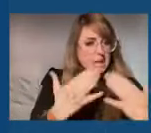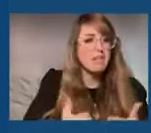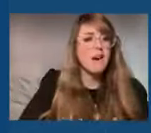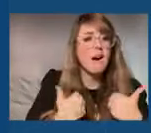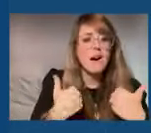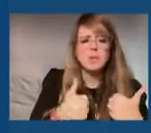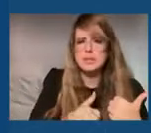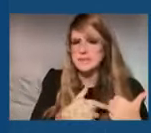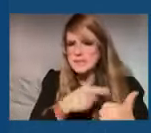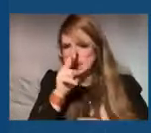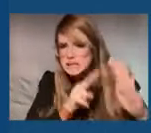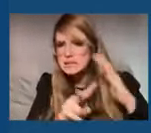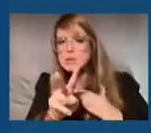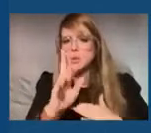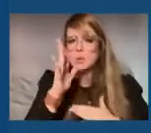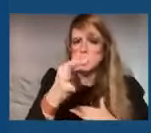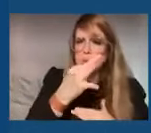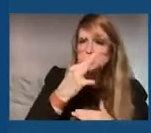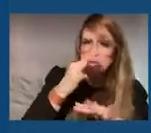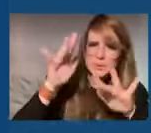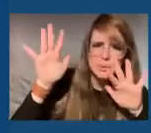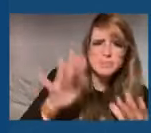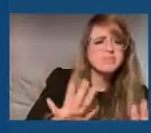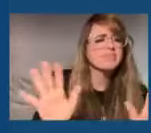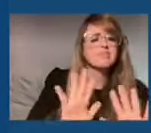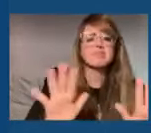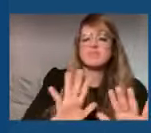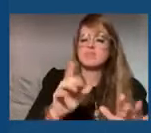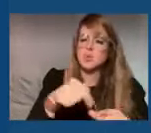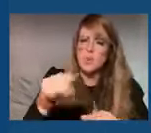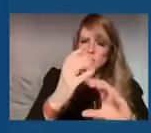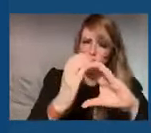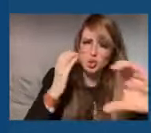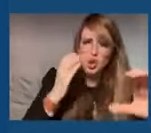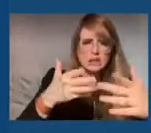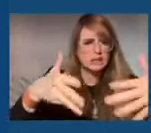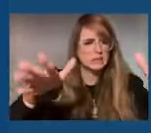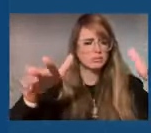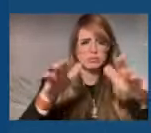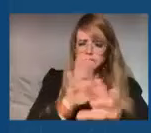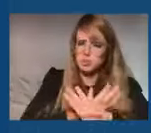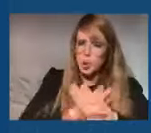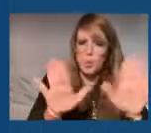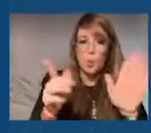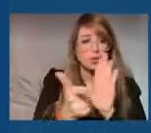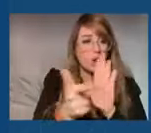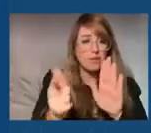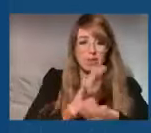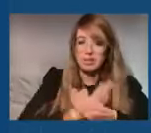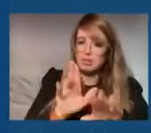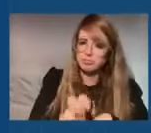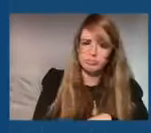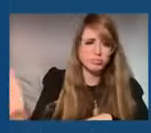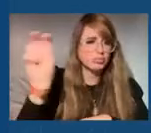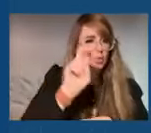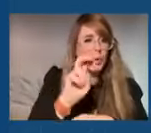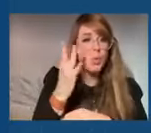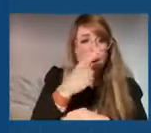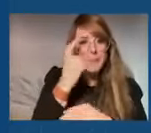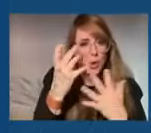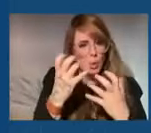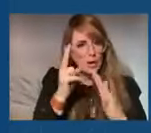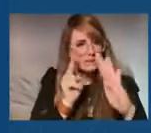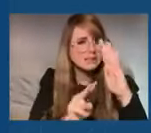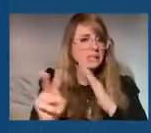already saying that we want trucks off the throughway, and having travel bans in place early, because you have to be ready to handle the worst case scenarios. So,